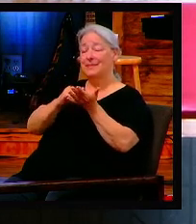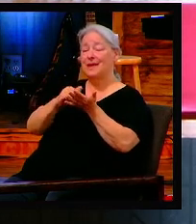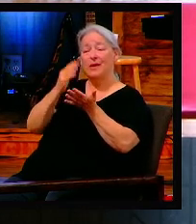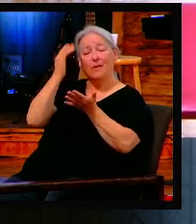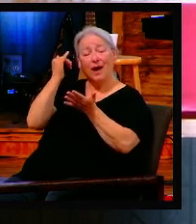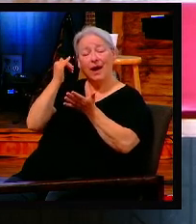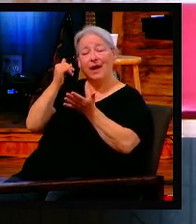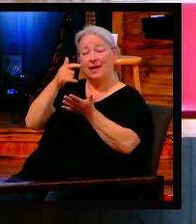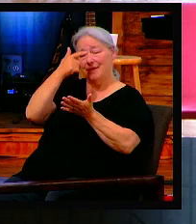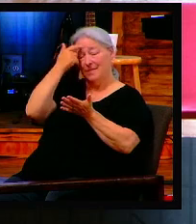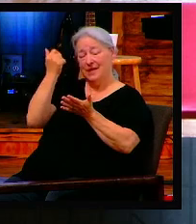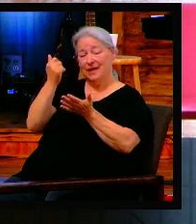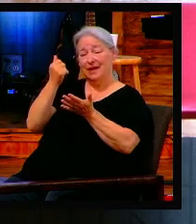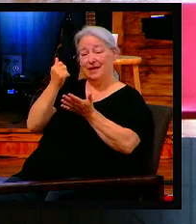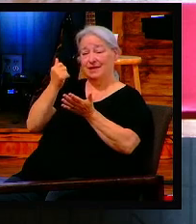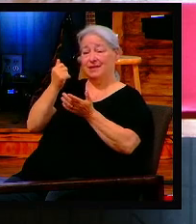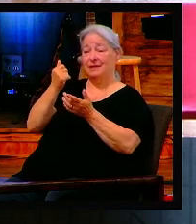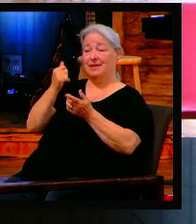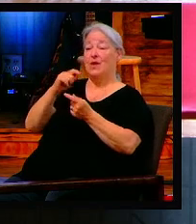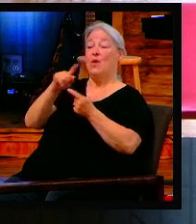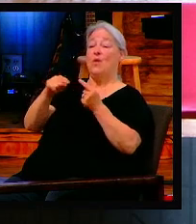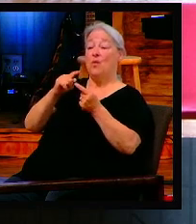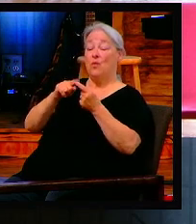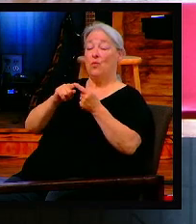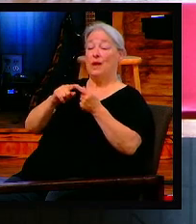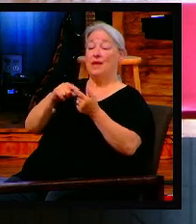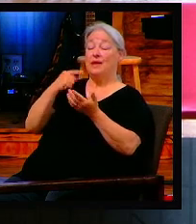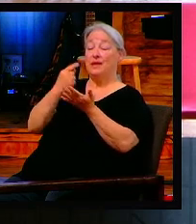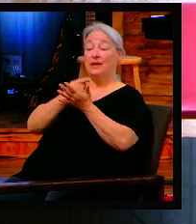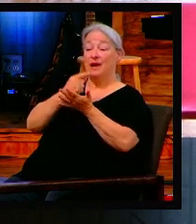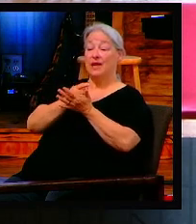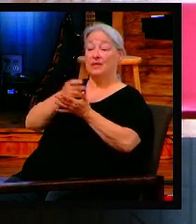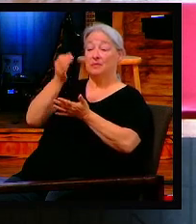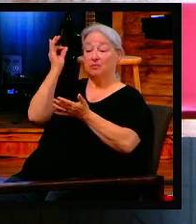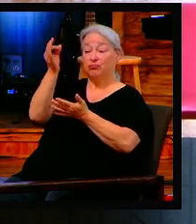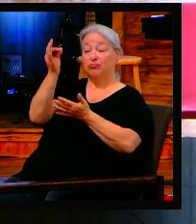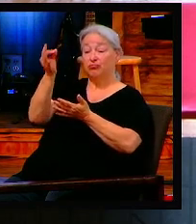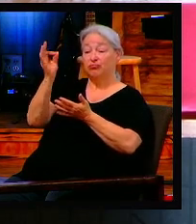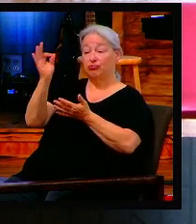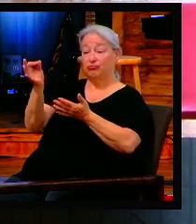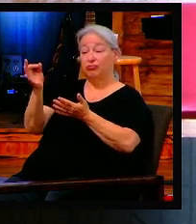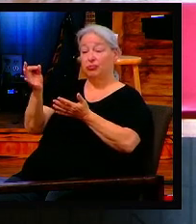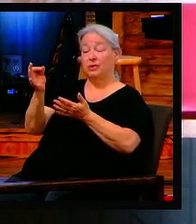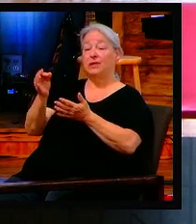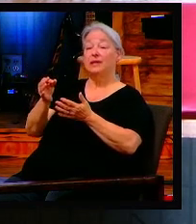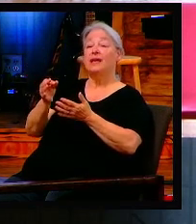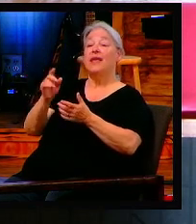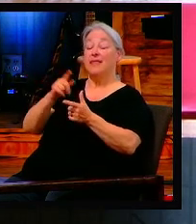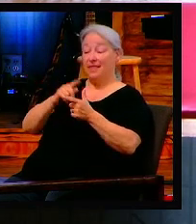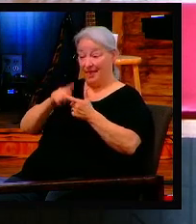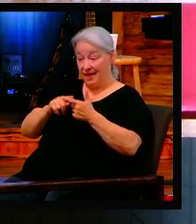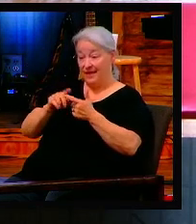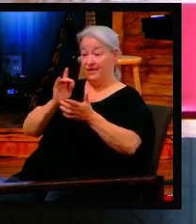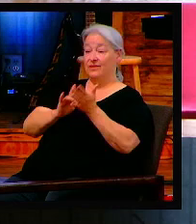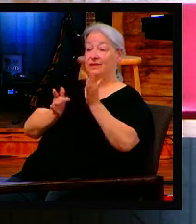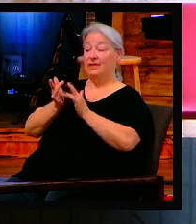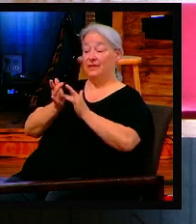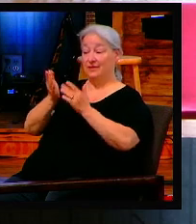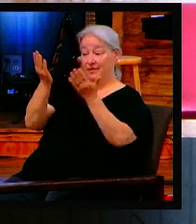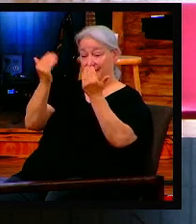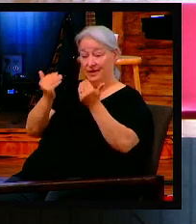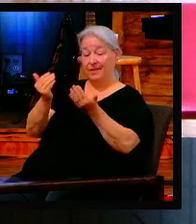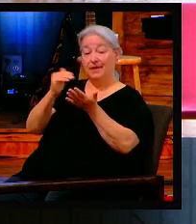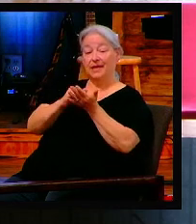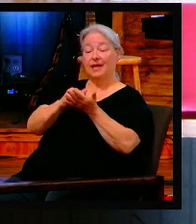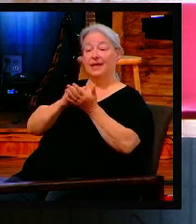preached to the ends of the earth, then he will return. Amen. He gives everybody a chance to accept Christ. What about